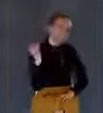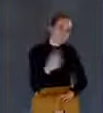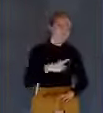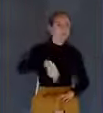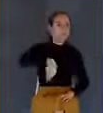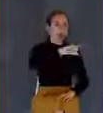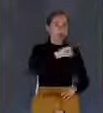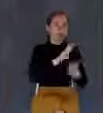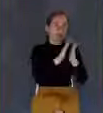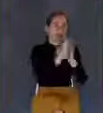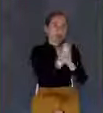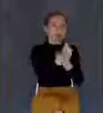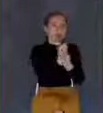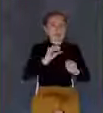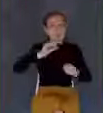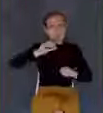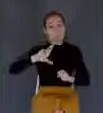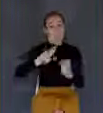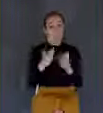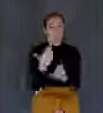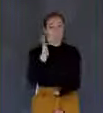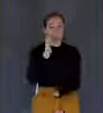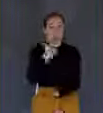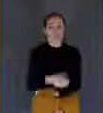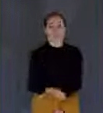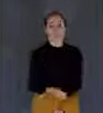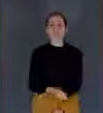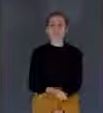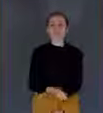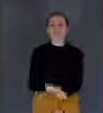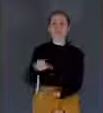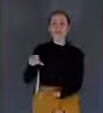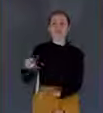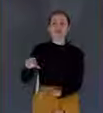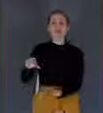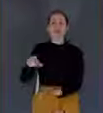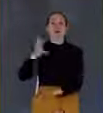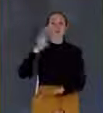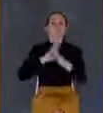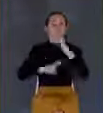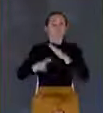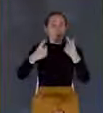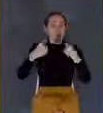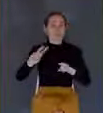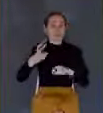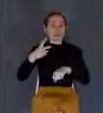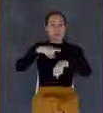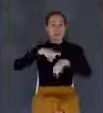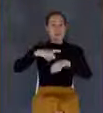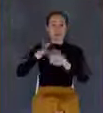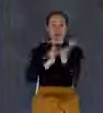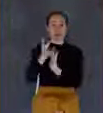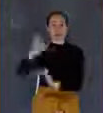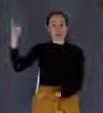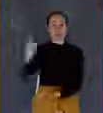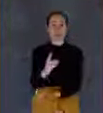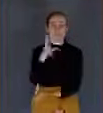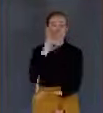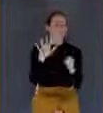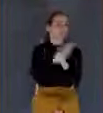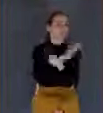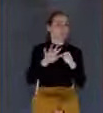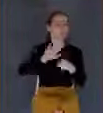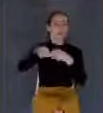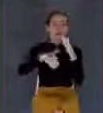He will fulfill all the promises that he made in the Old Testament and in the New Testament regarding his reign, his